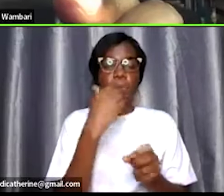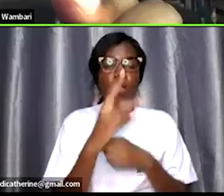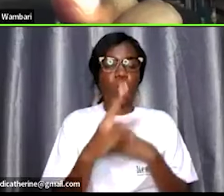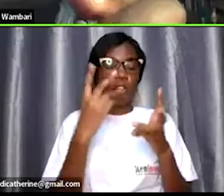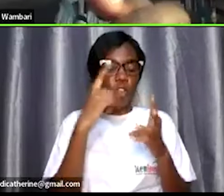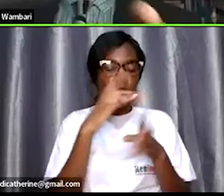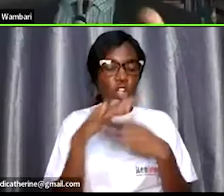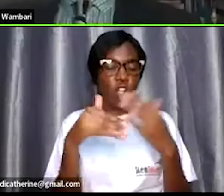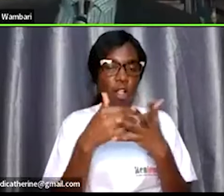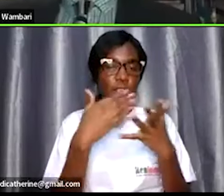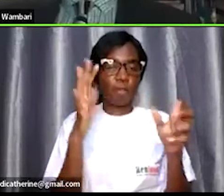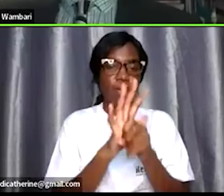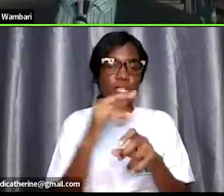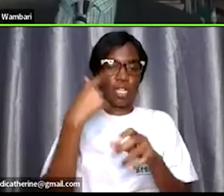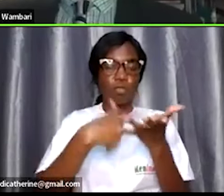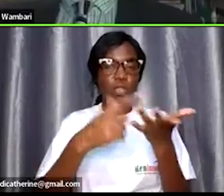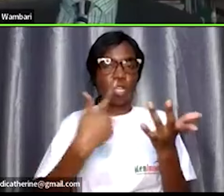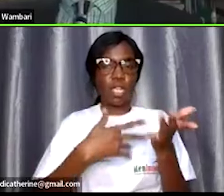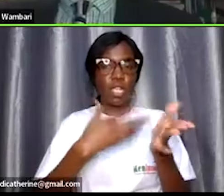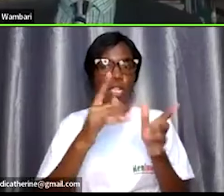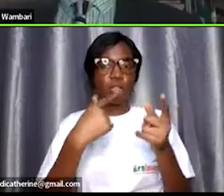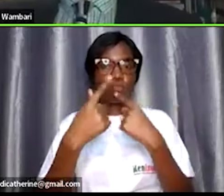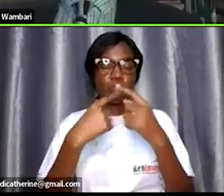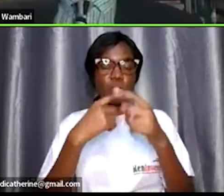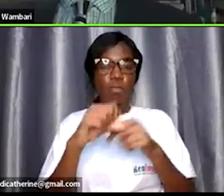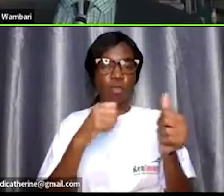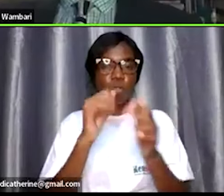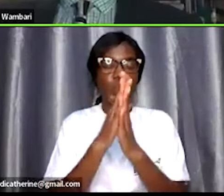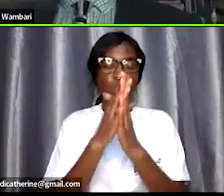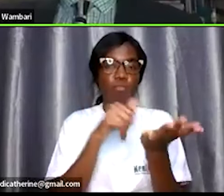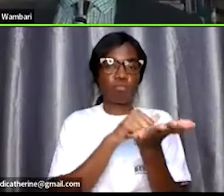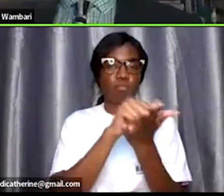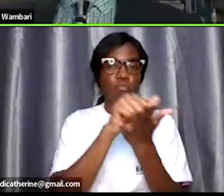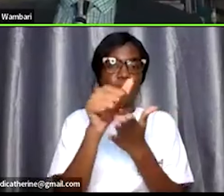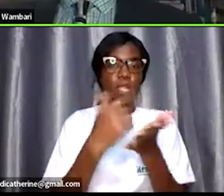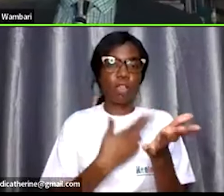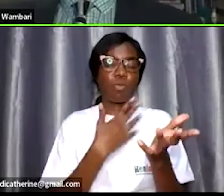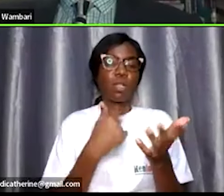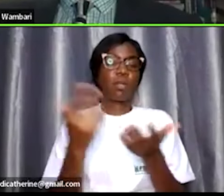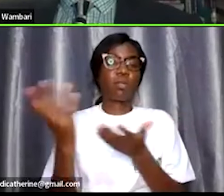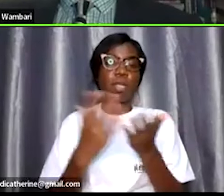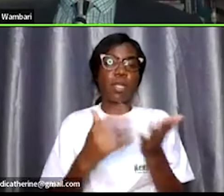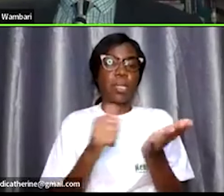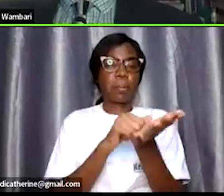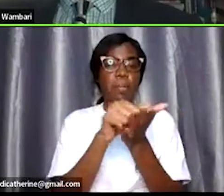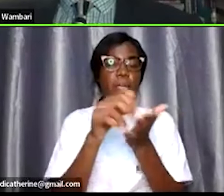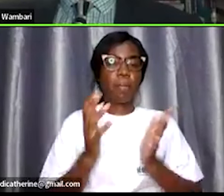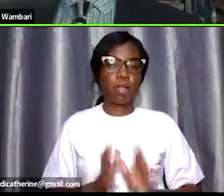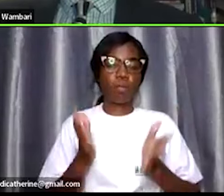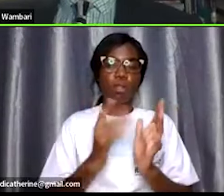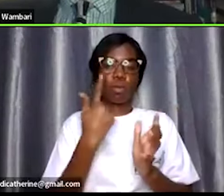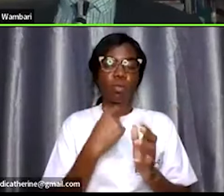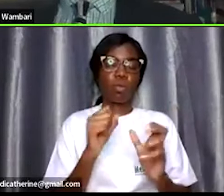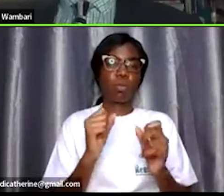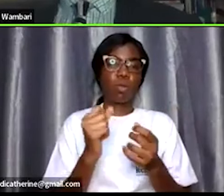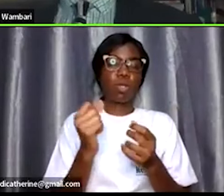so much next week we're here discussing book publishing uh we want to bring in a publisher we want to bring in somebody who can take